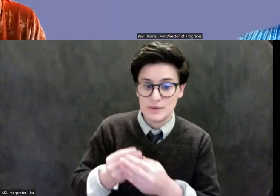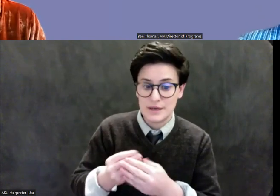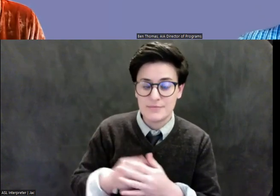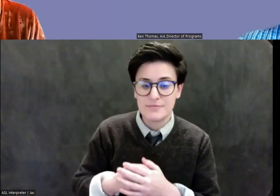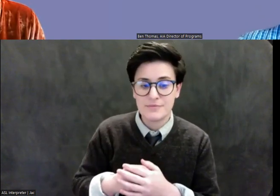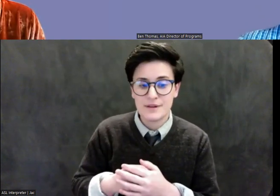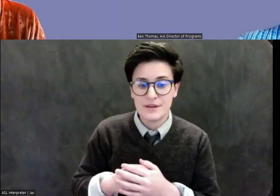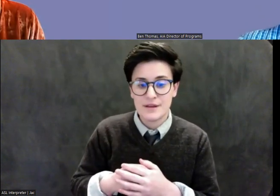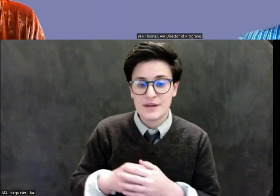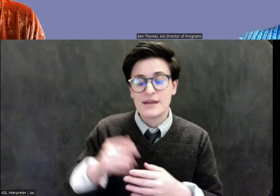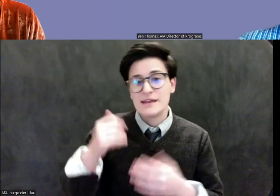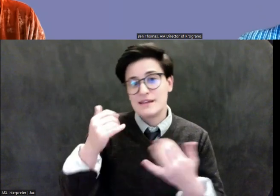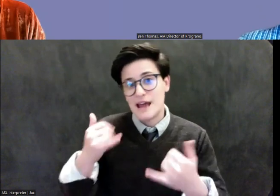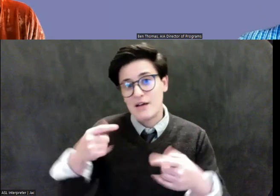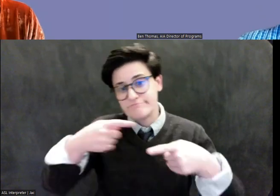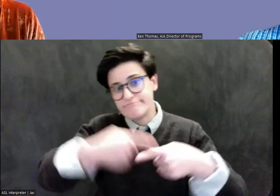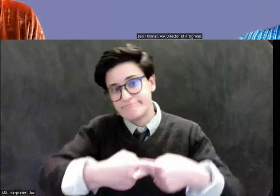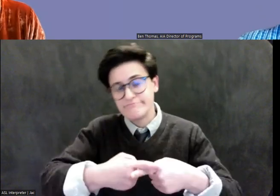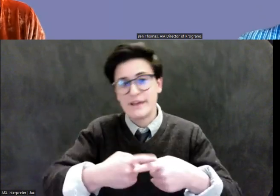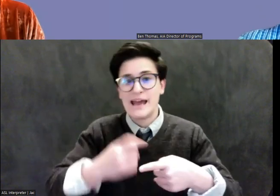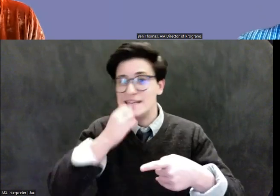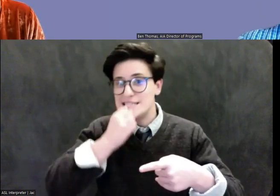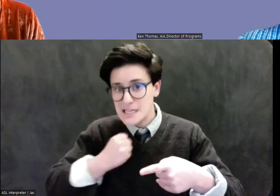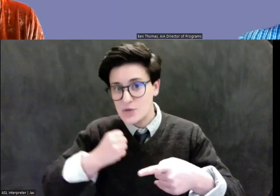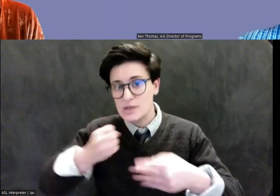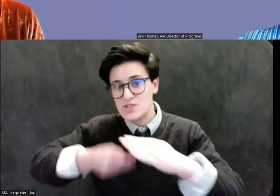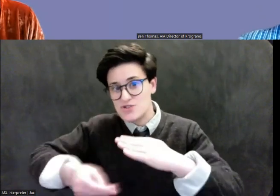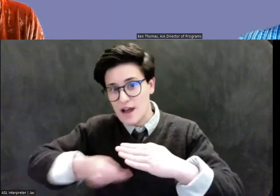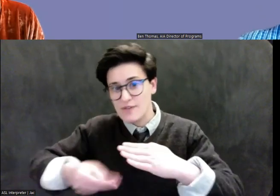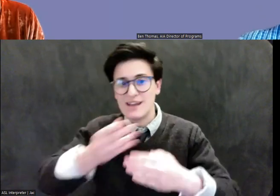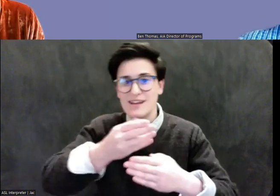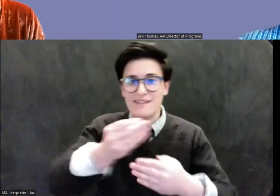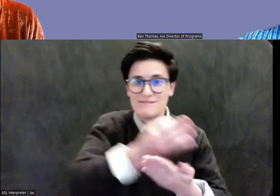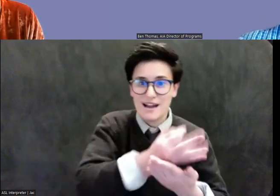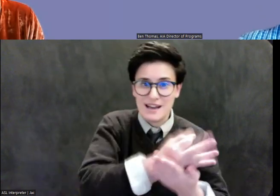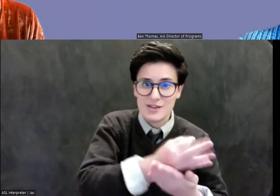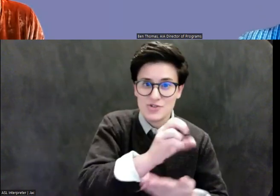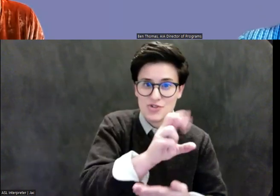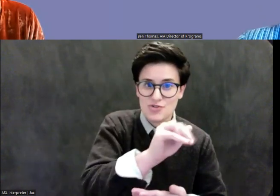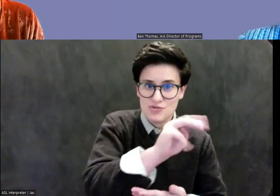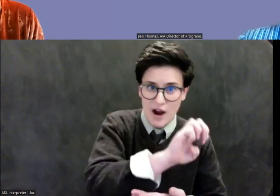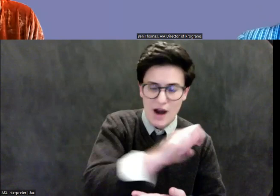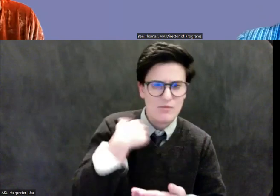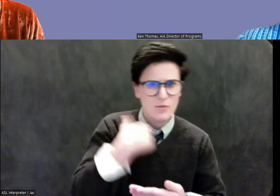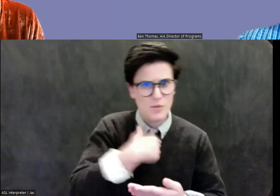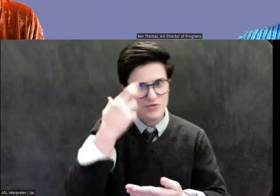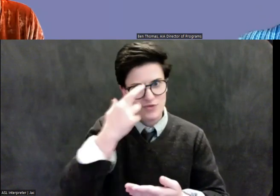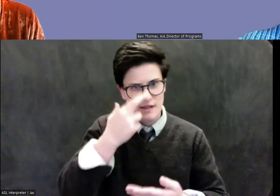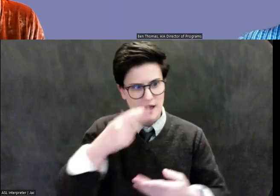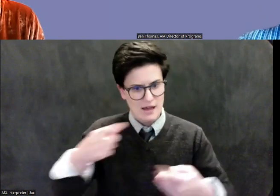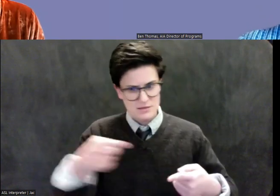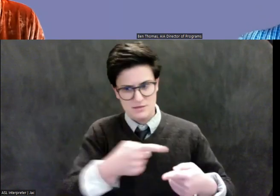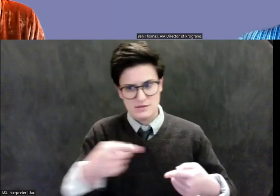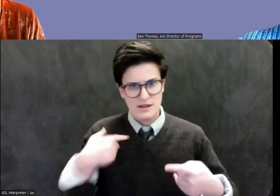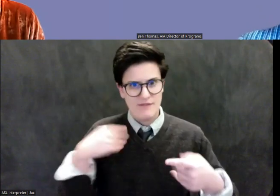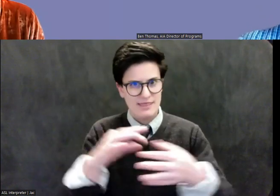with financial crimes is just, is one that's really just starting to be discussed. Um, but there's a lot of